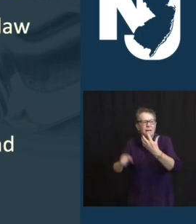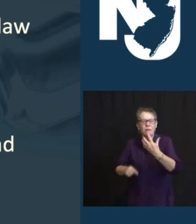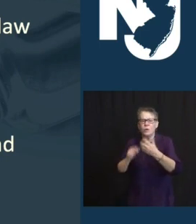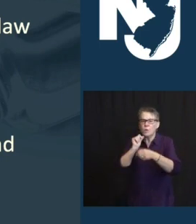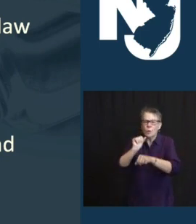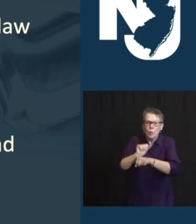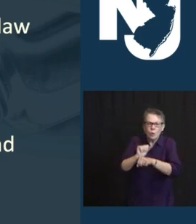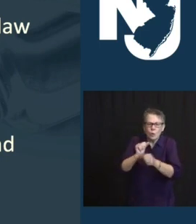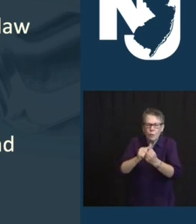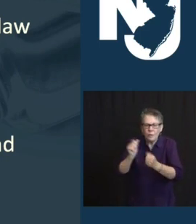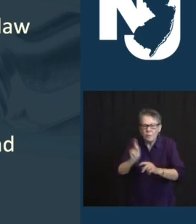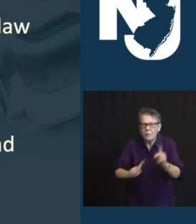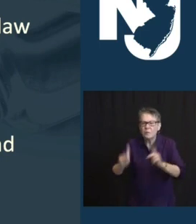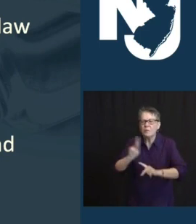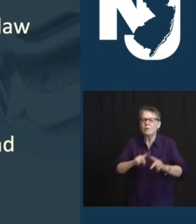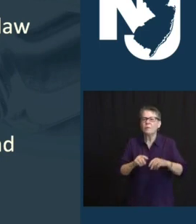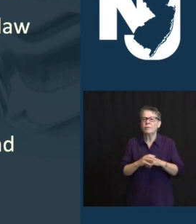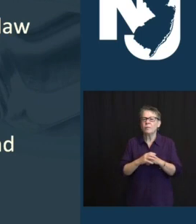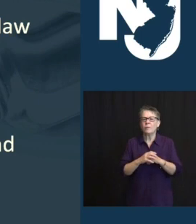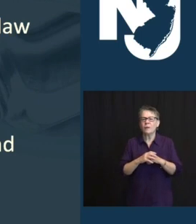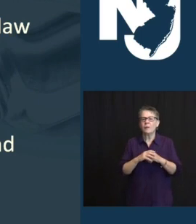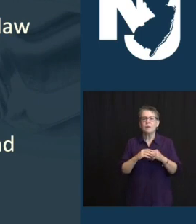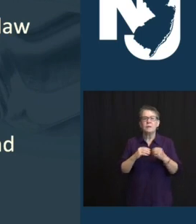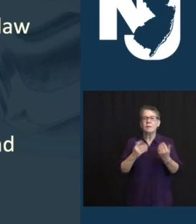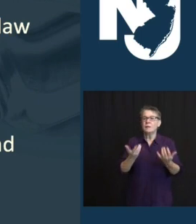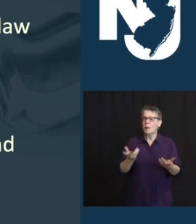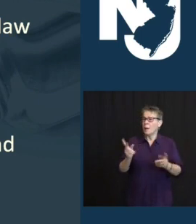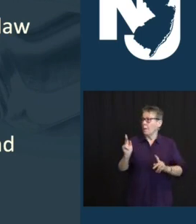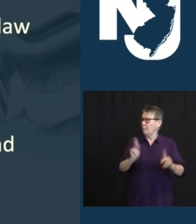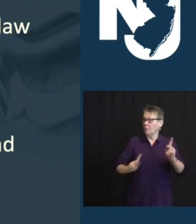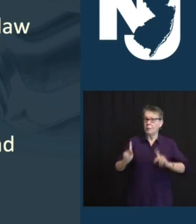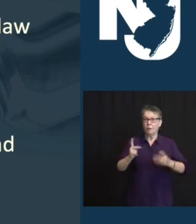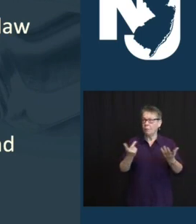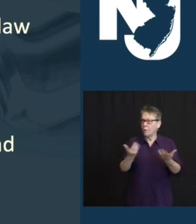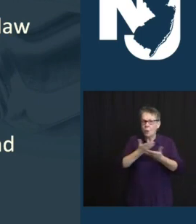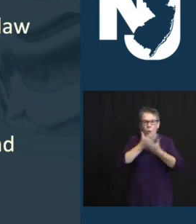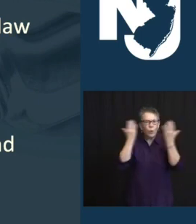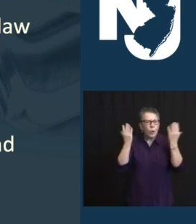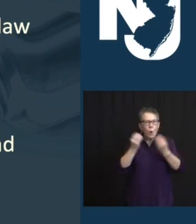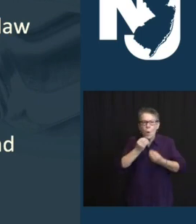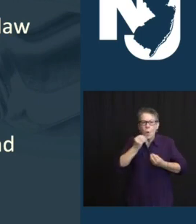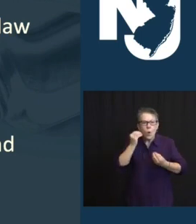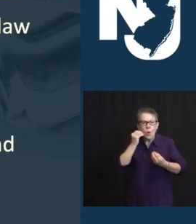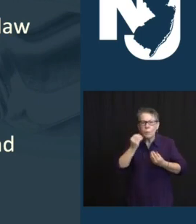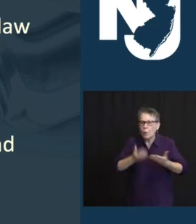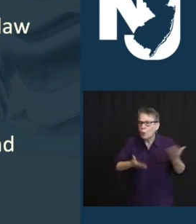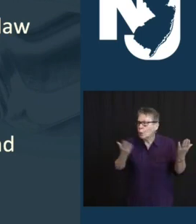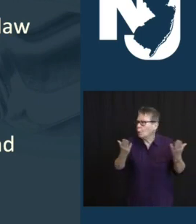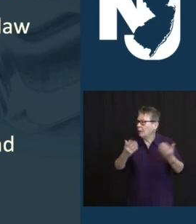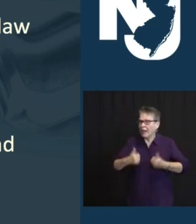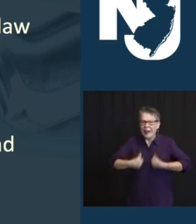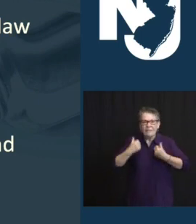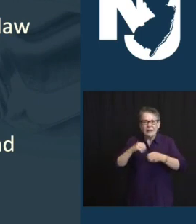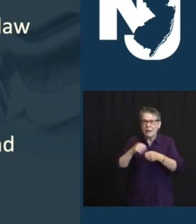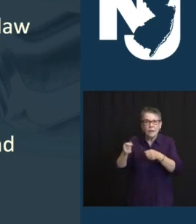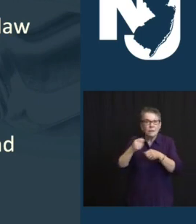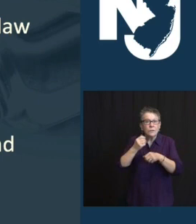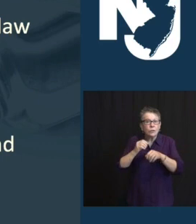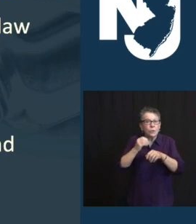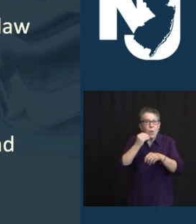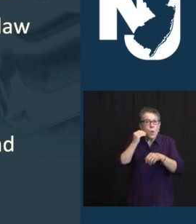HOMELESSNESS ELIGIBLE, AS WELL AS THOSE CURRENTLY LIVING IN A HOMELESS SHELTER OR A DOMESTIC VIOLENCE